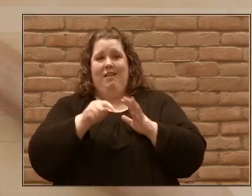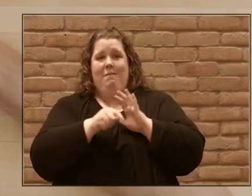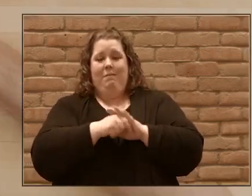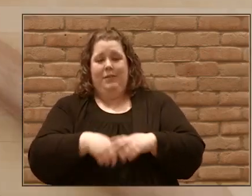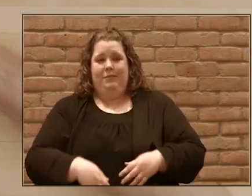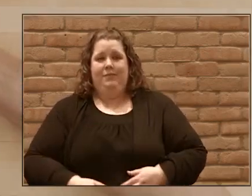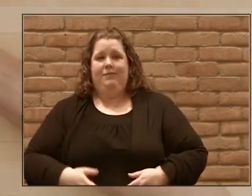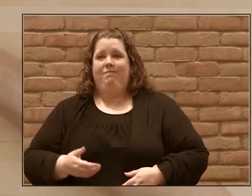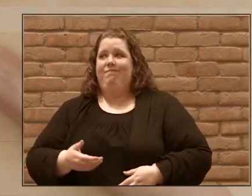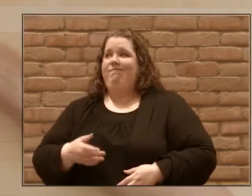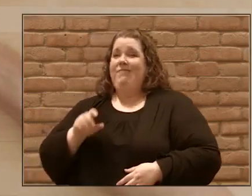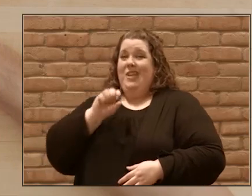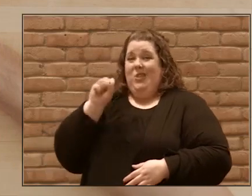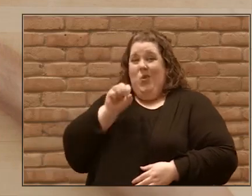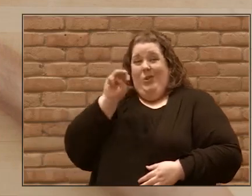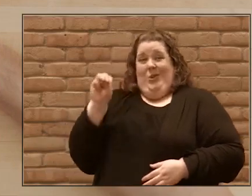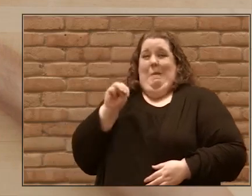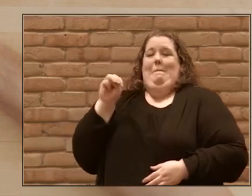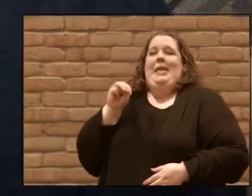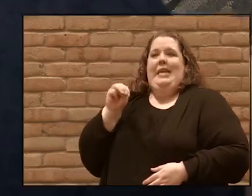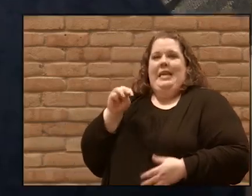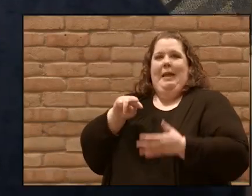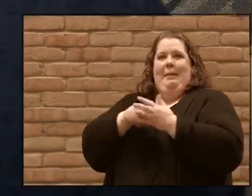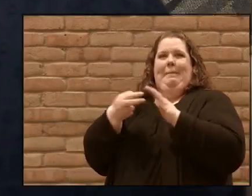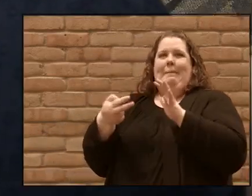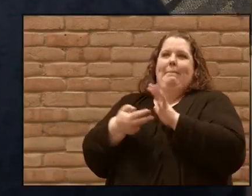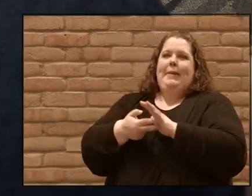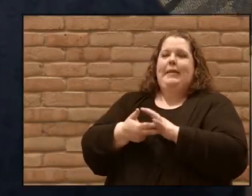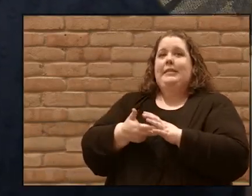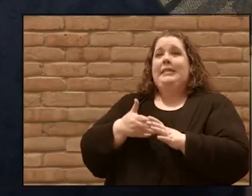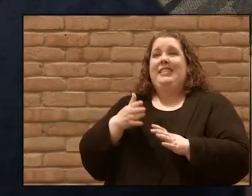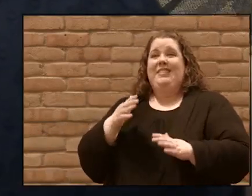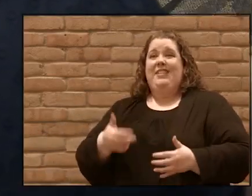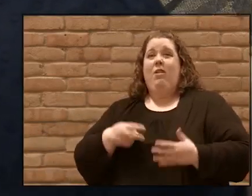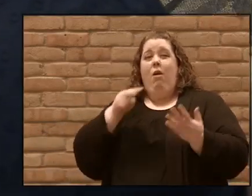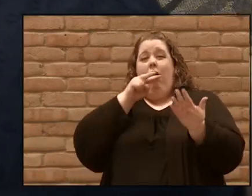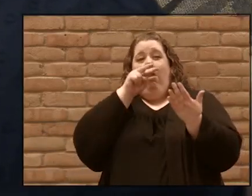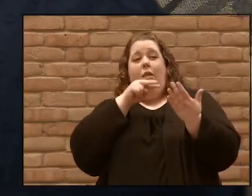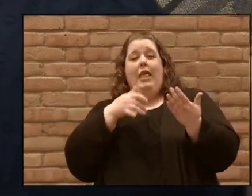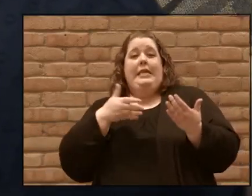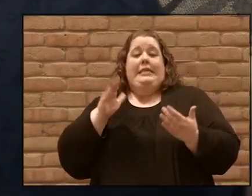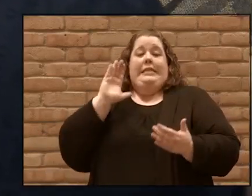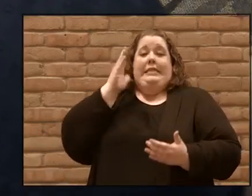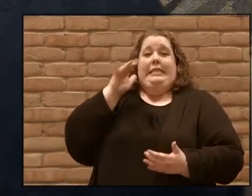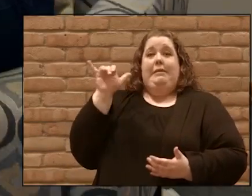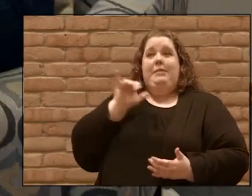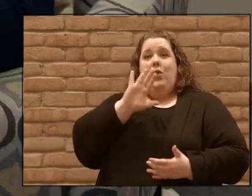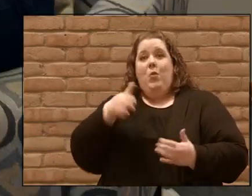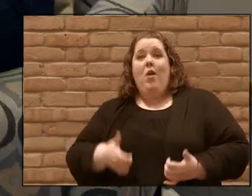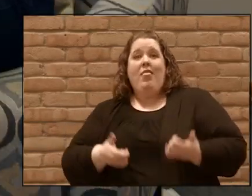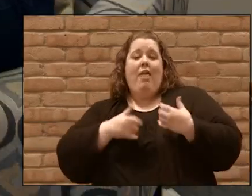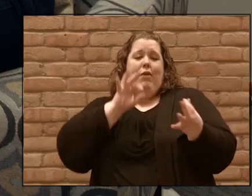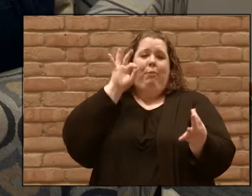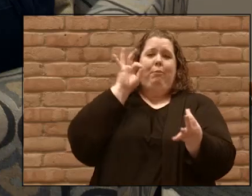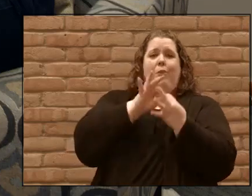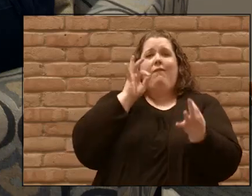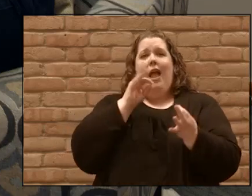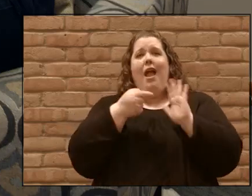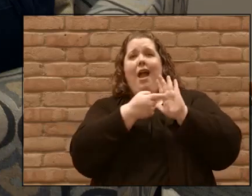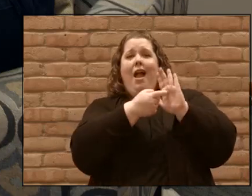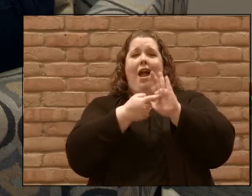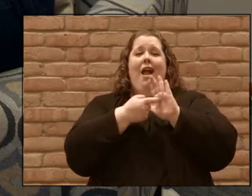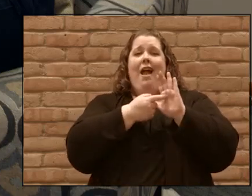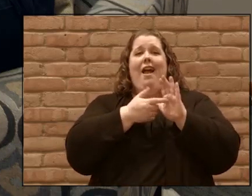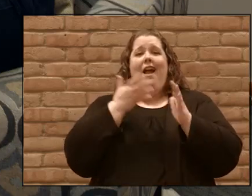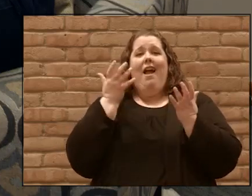makes life seem like it's perfect and wonderful and all the highlights of your life a lot of times that's what people